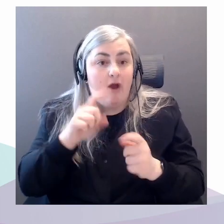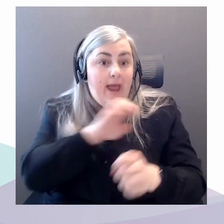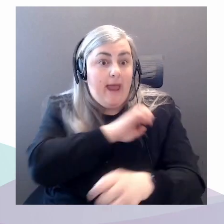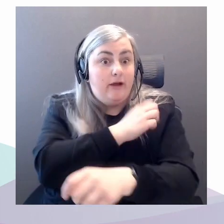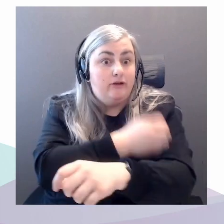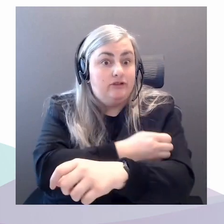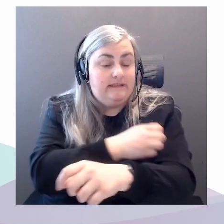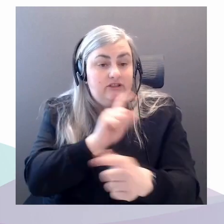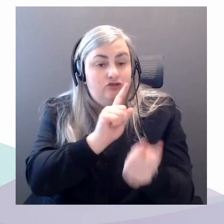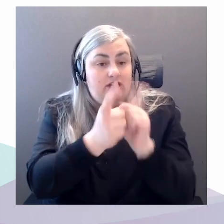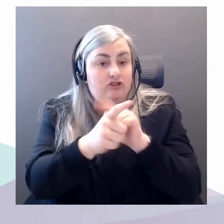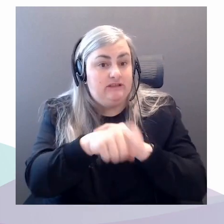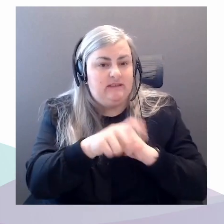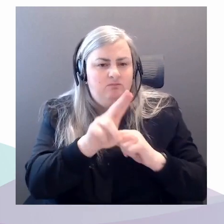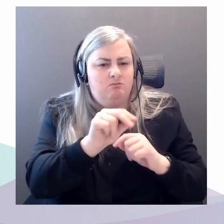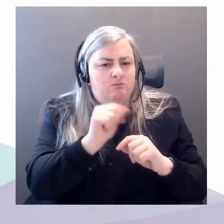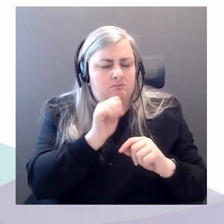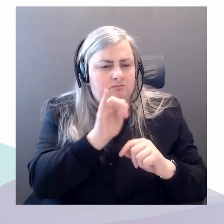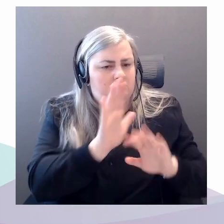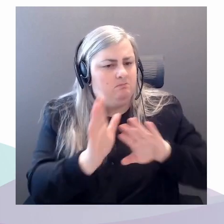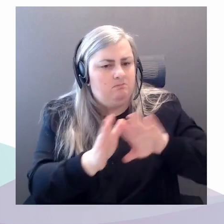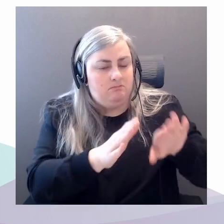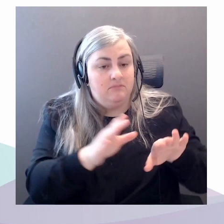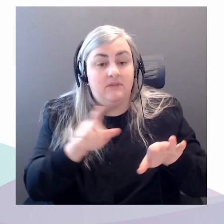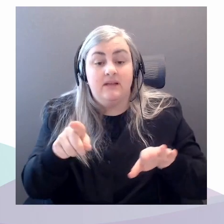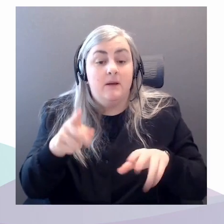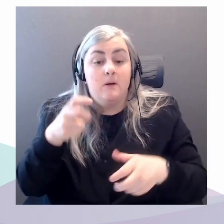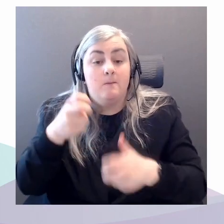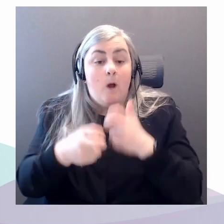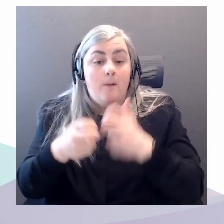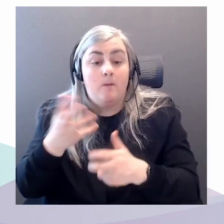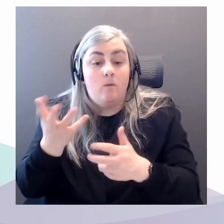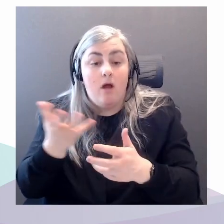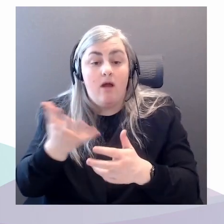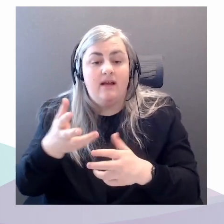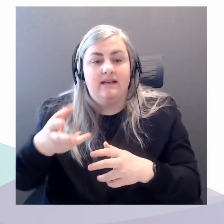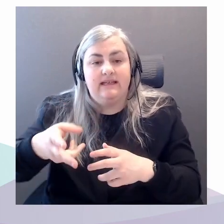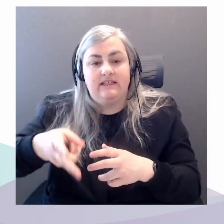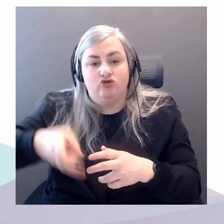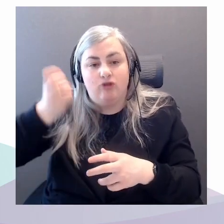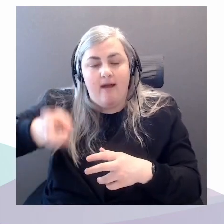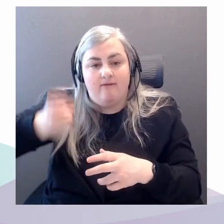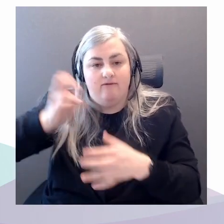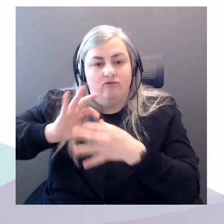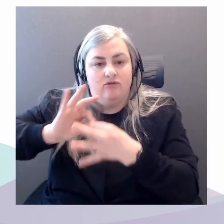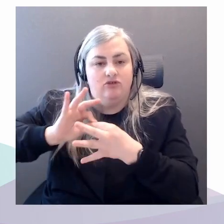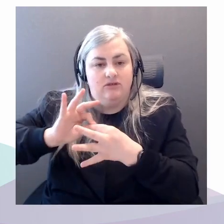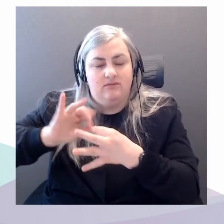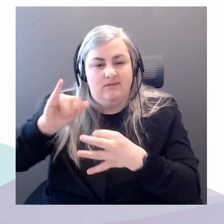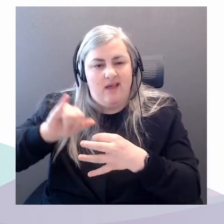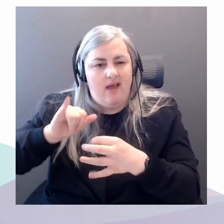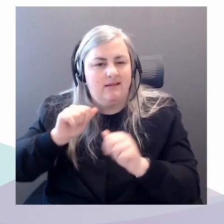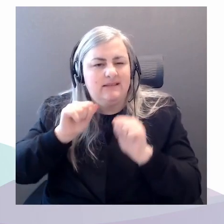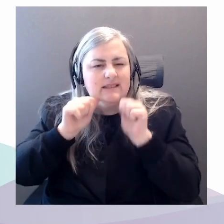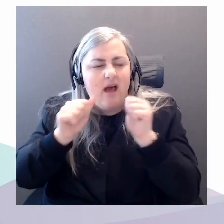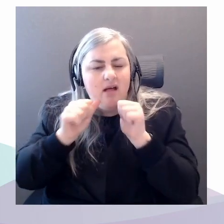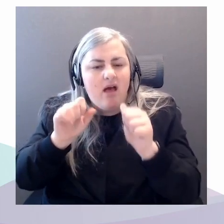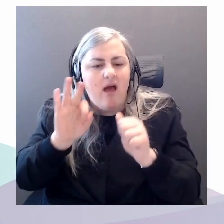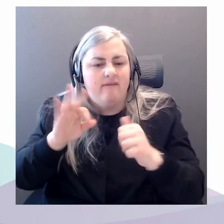that are at the foundation of modern life. Kind of the denial of the body, the denial of the land,